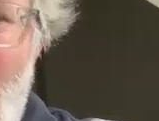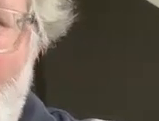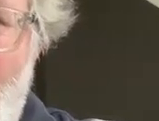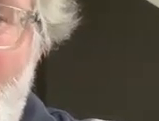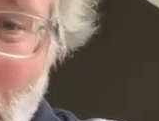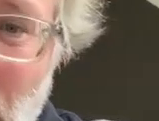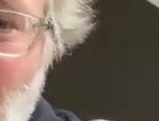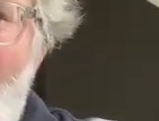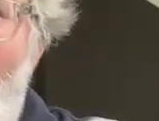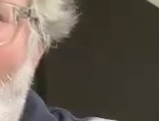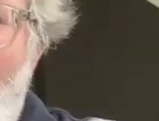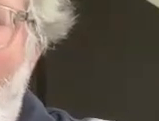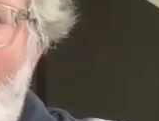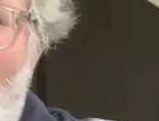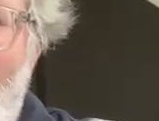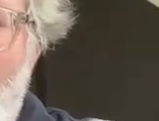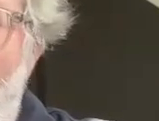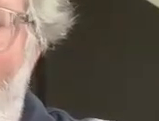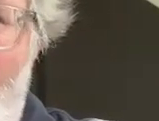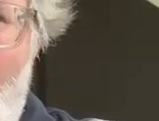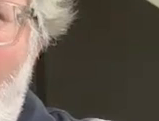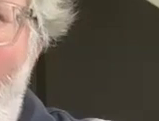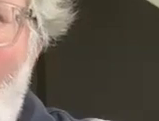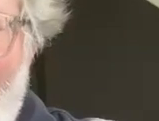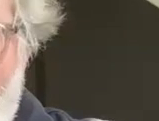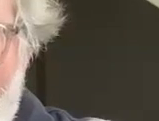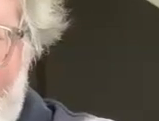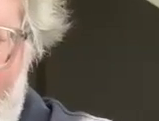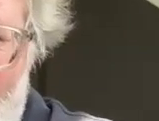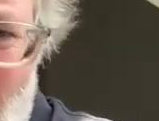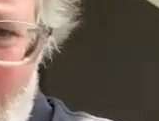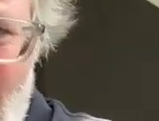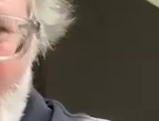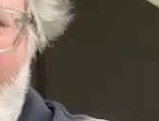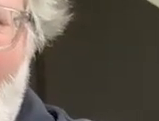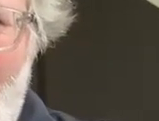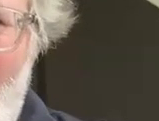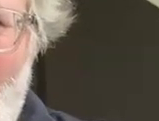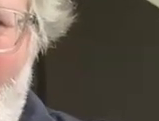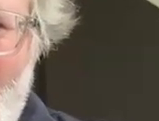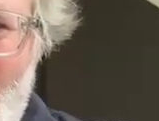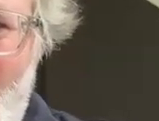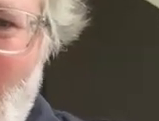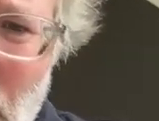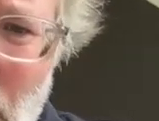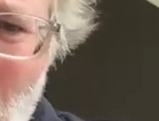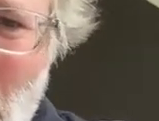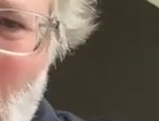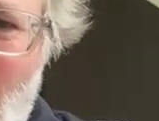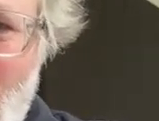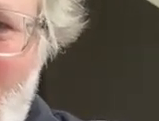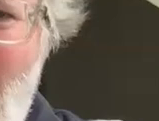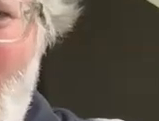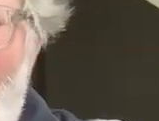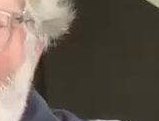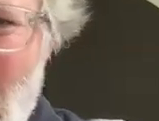of different actions for instance when people in an organization all work from home it would seem that there'd be an overall climate benefit to keeping those cars off the road instead of commuting